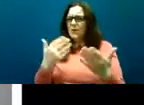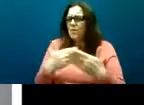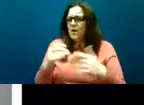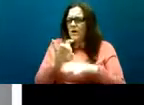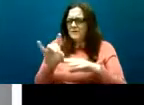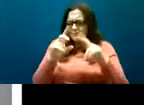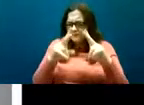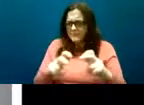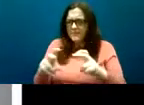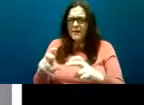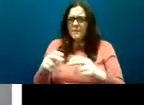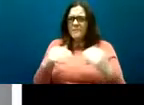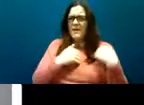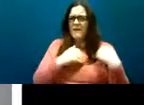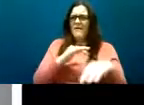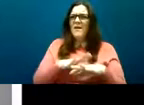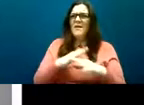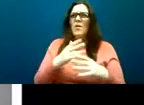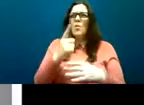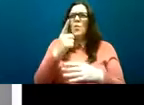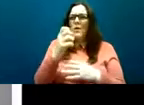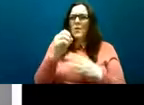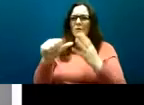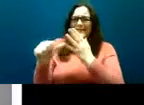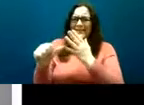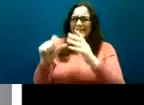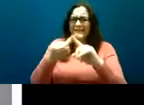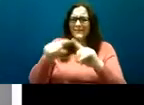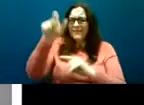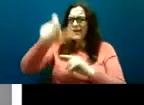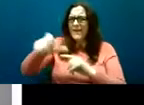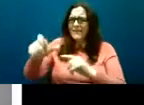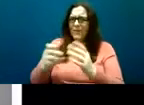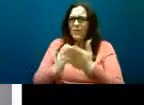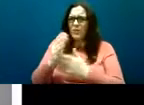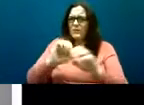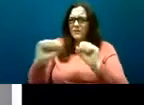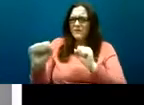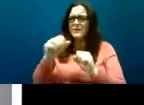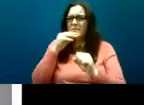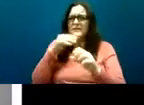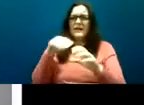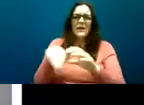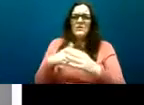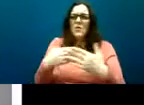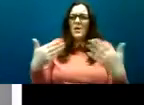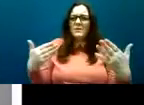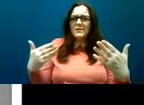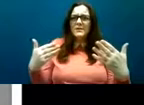and that included emergency services supported housing and treatment and recovery services